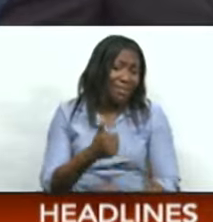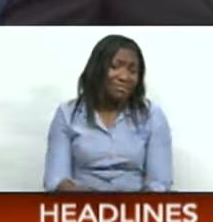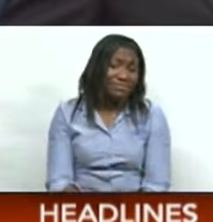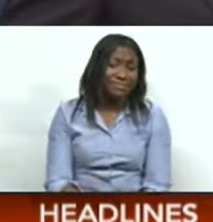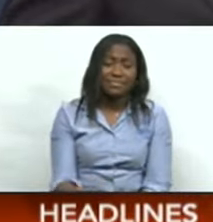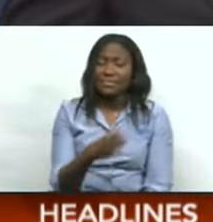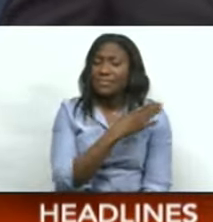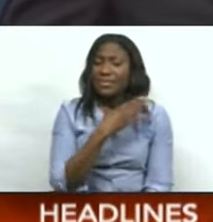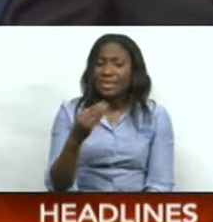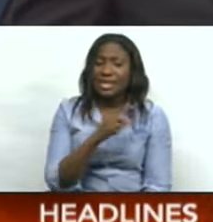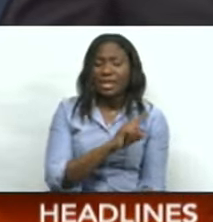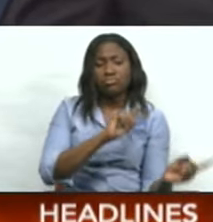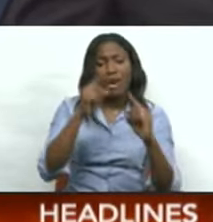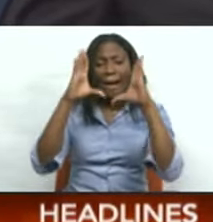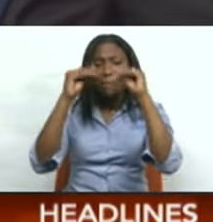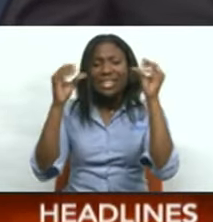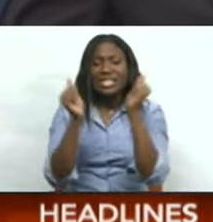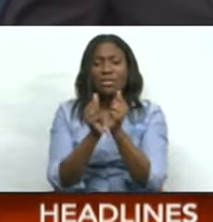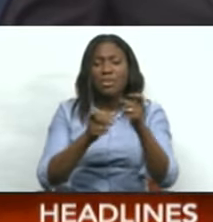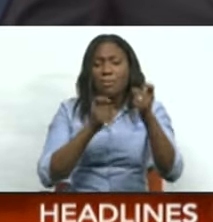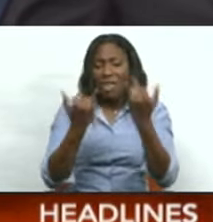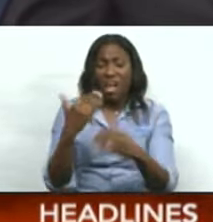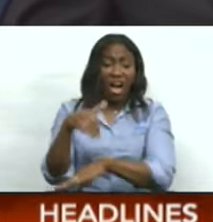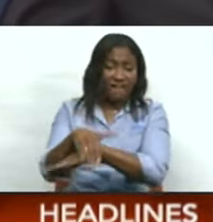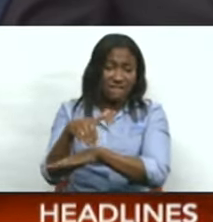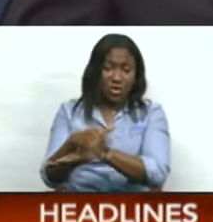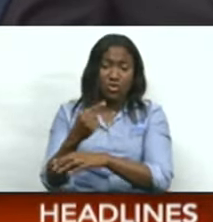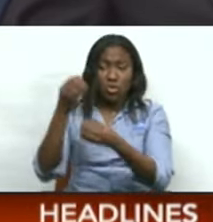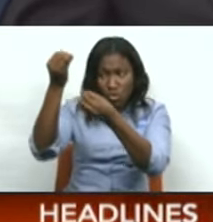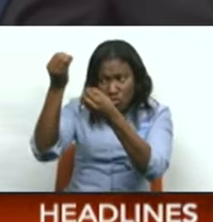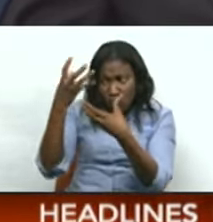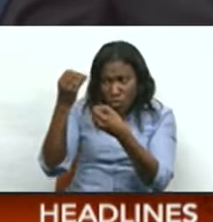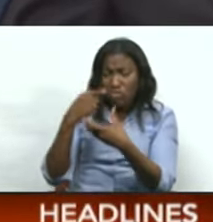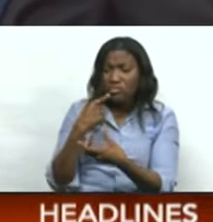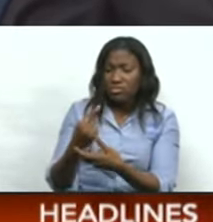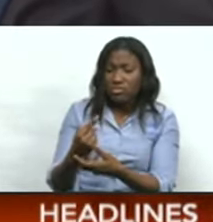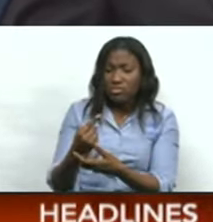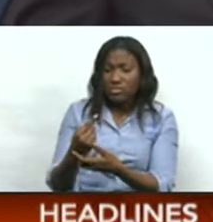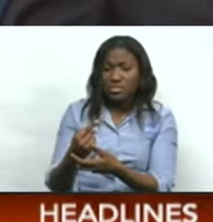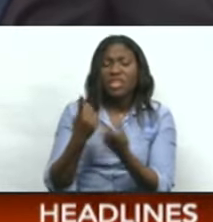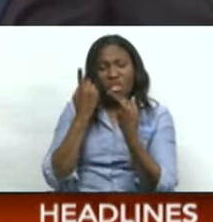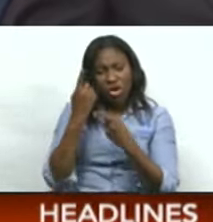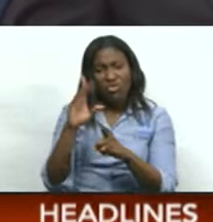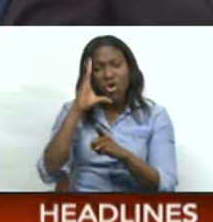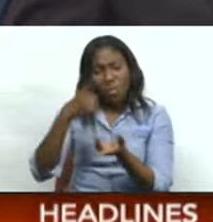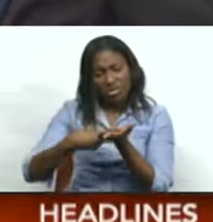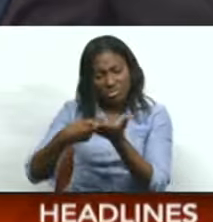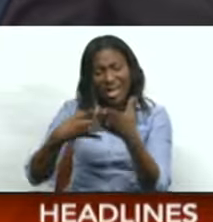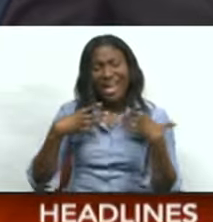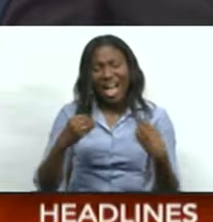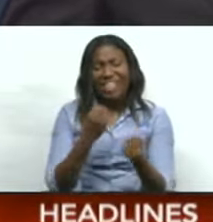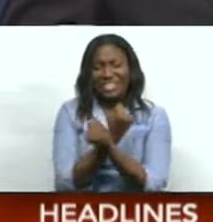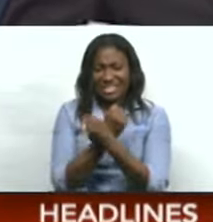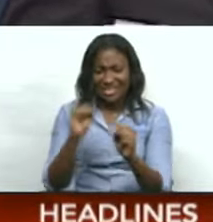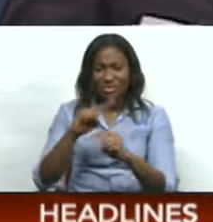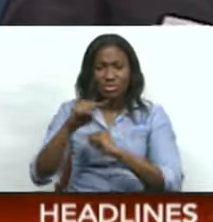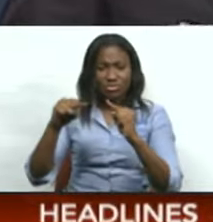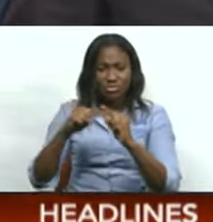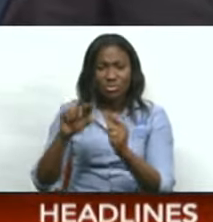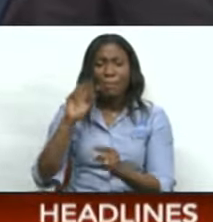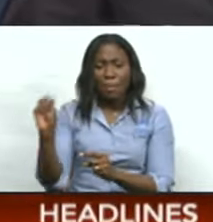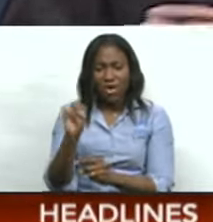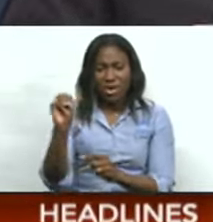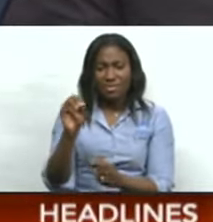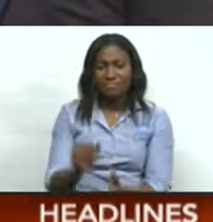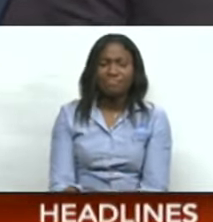Anaset, who attended a meeting with management this afternoon, told CNC3 News that they agreed to discuss health and safety issues on